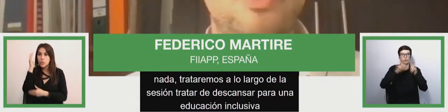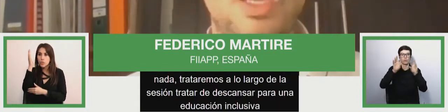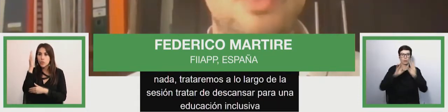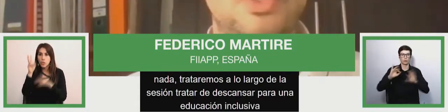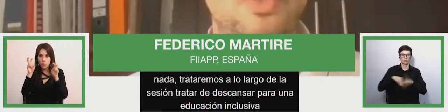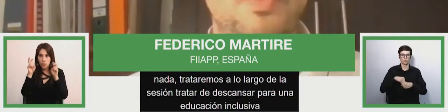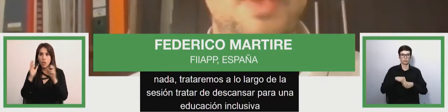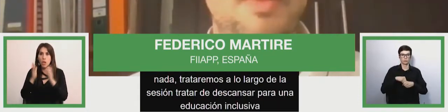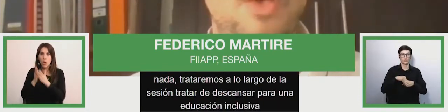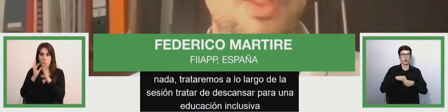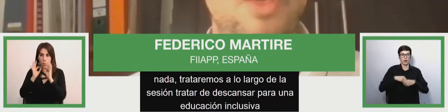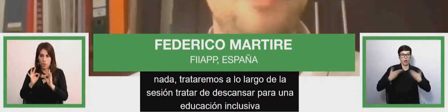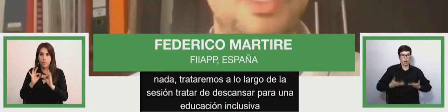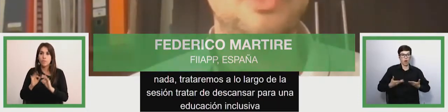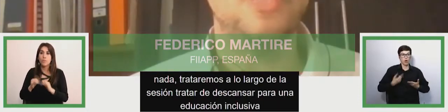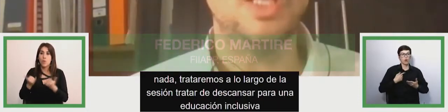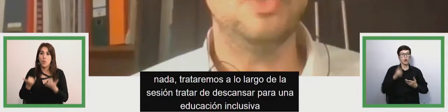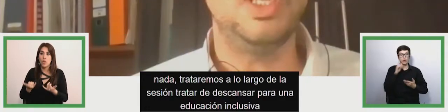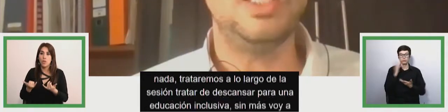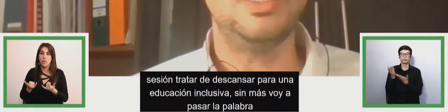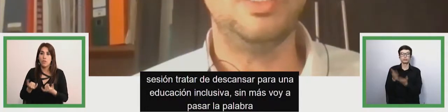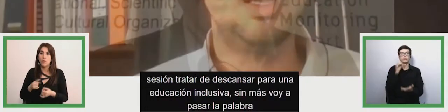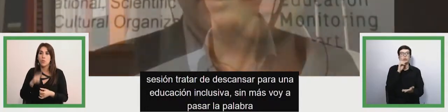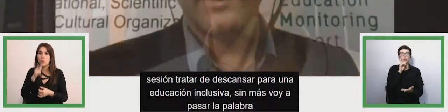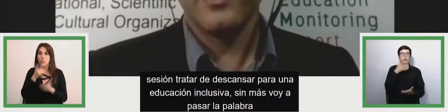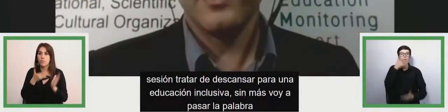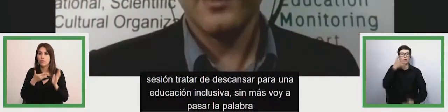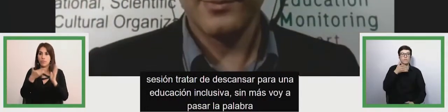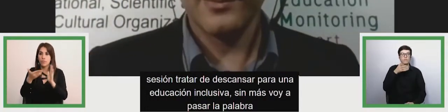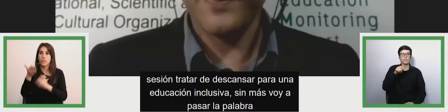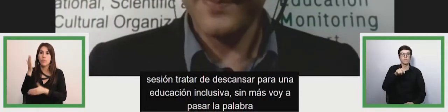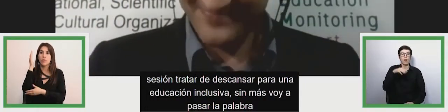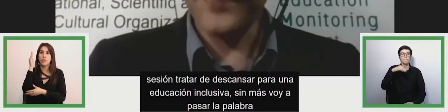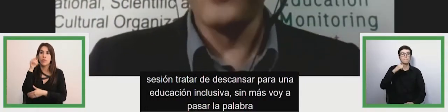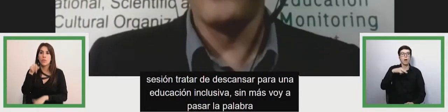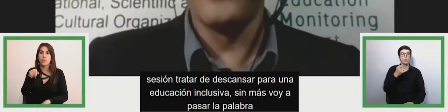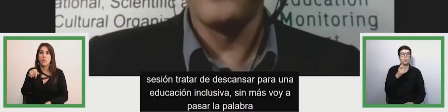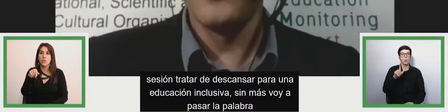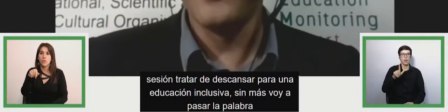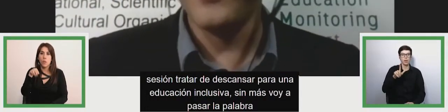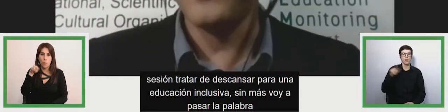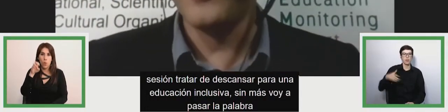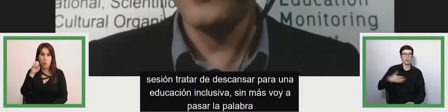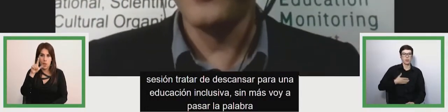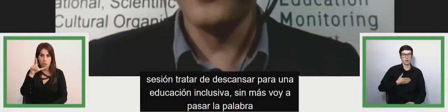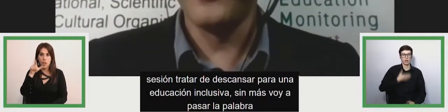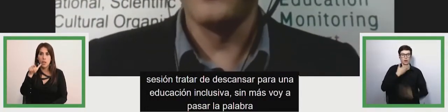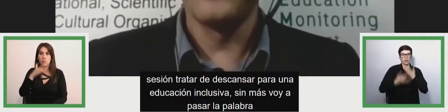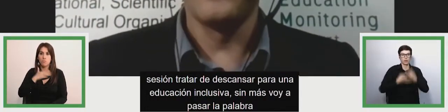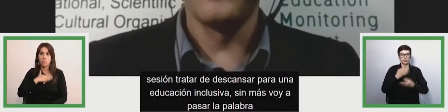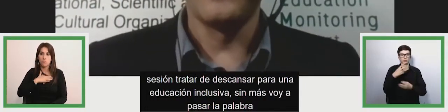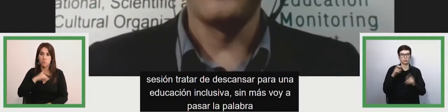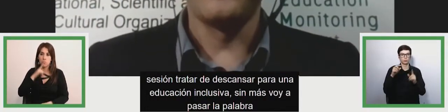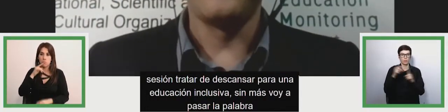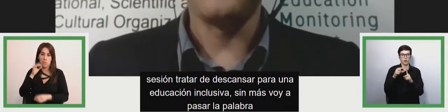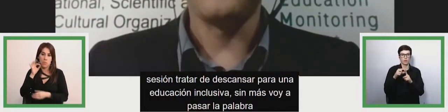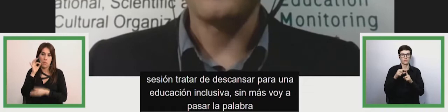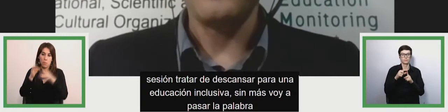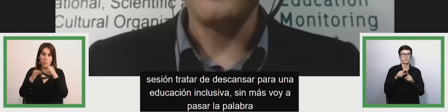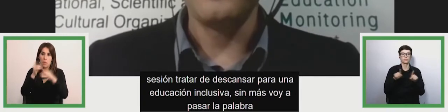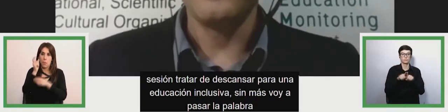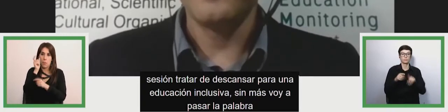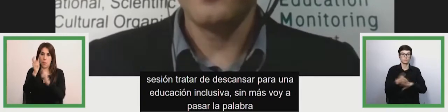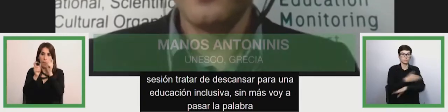moderator, Javier Santellini's. And before that, I remember that